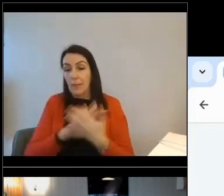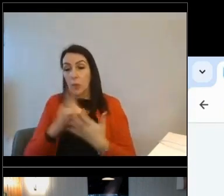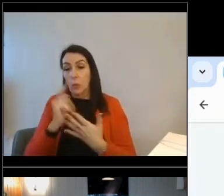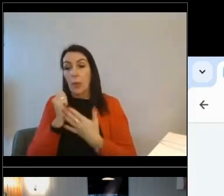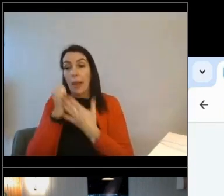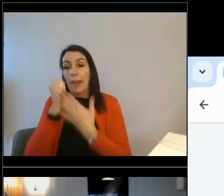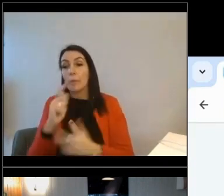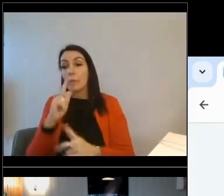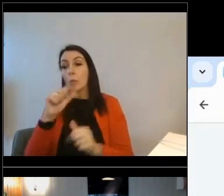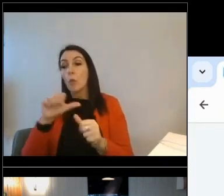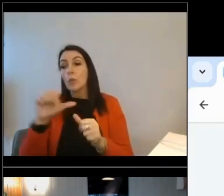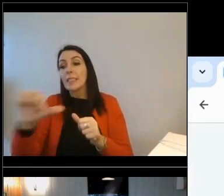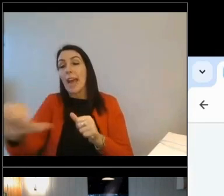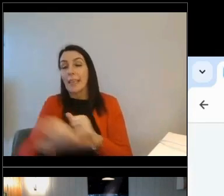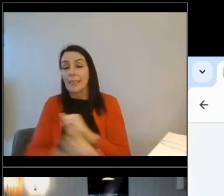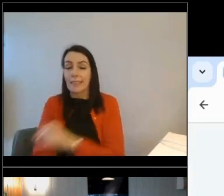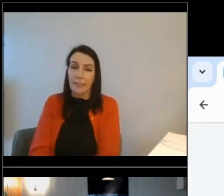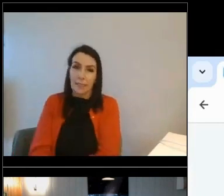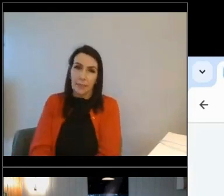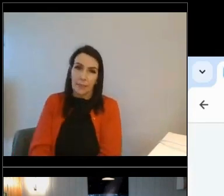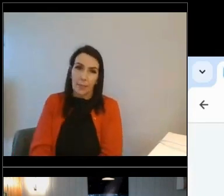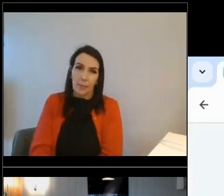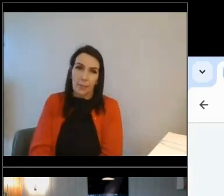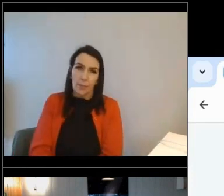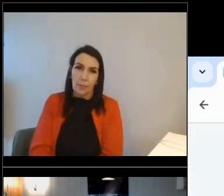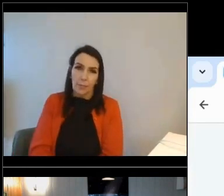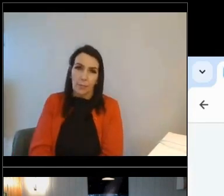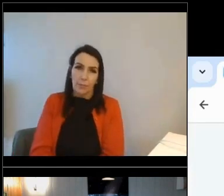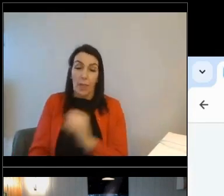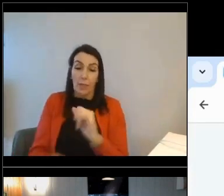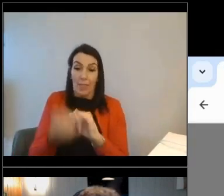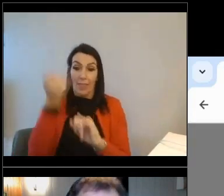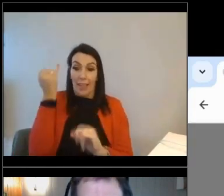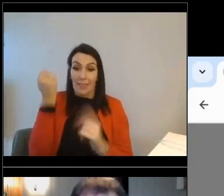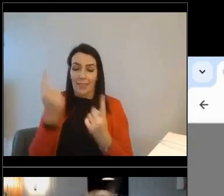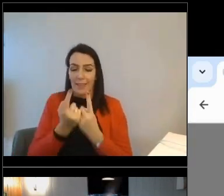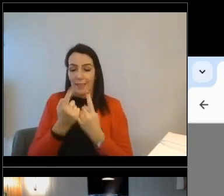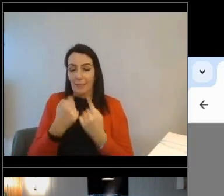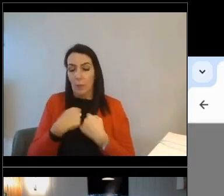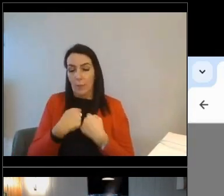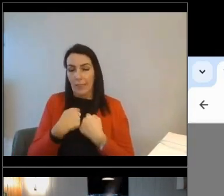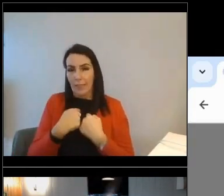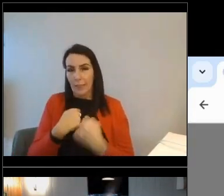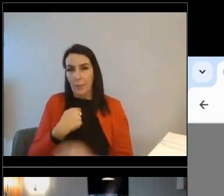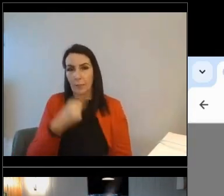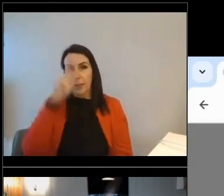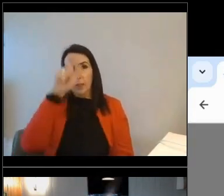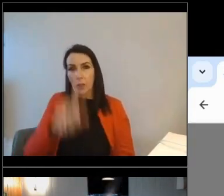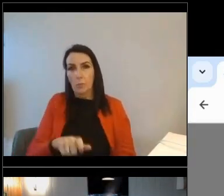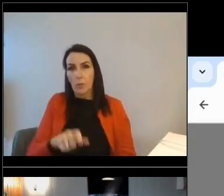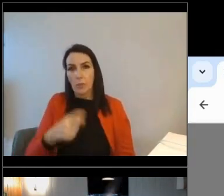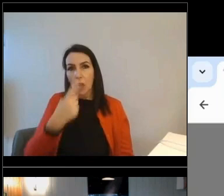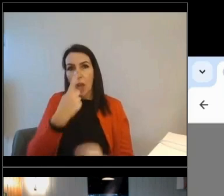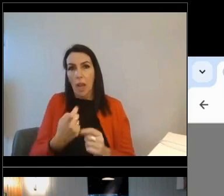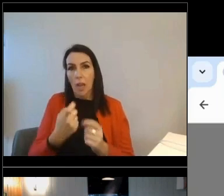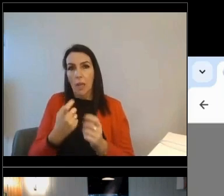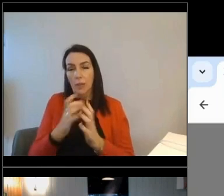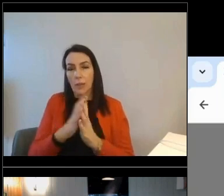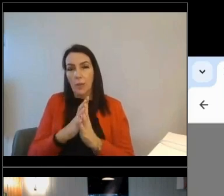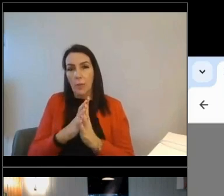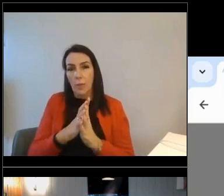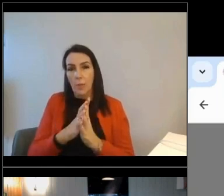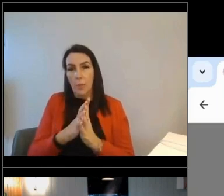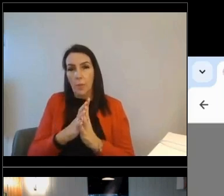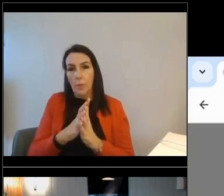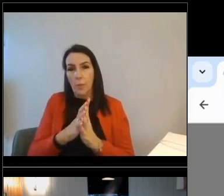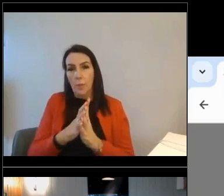of the journey. And the final thing is that you, the customer has the ability to download their report. So that